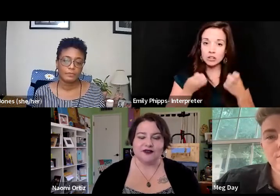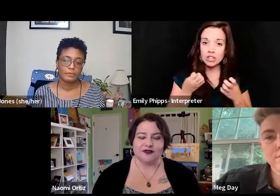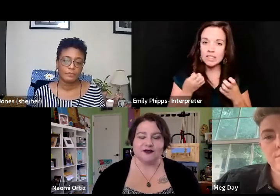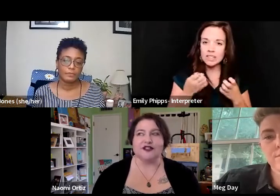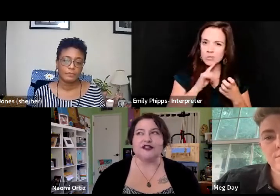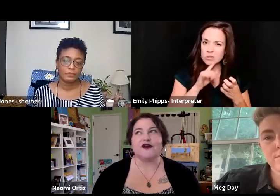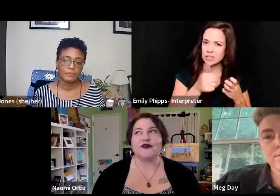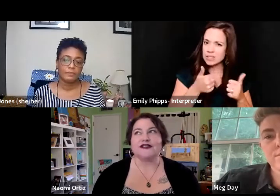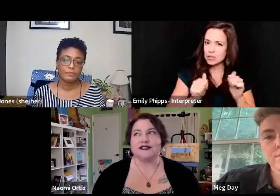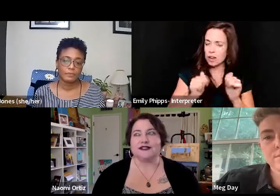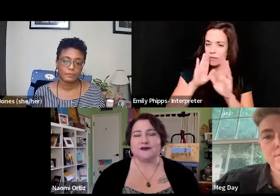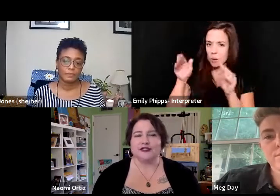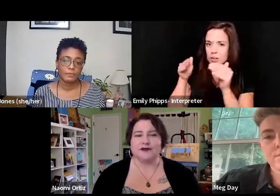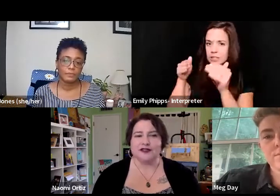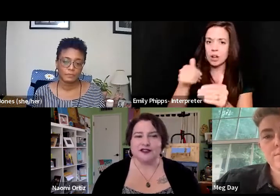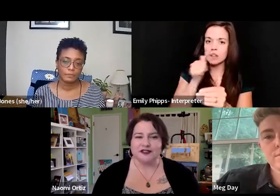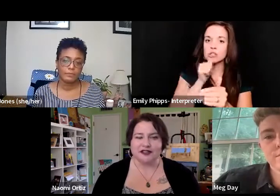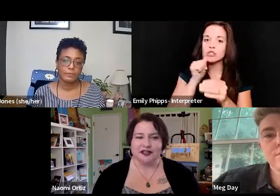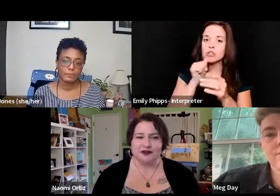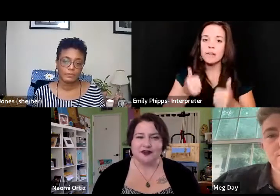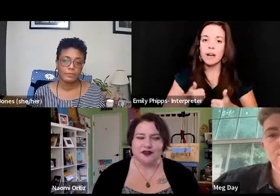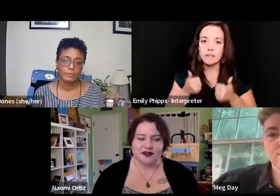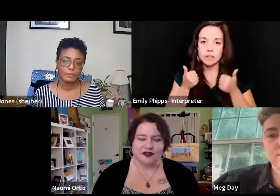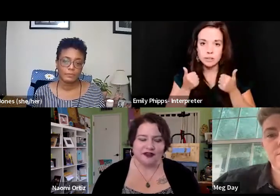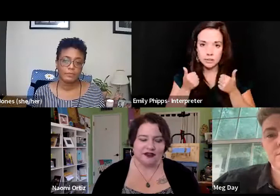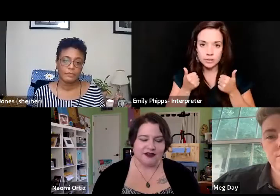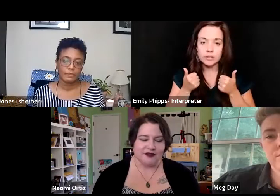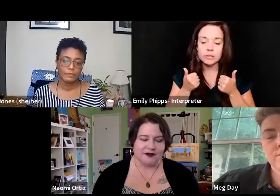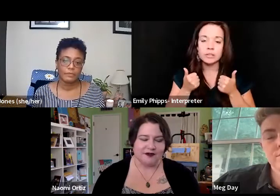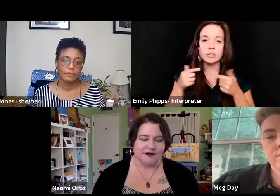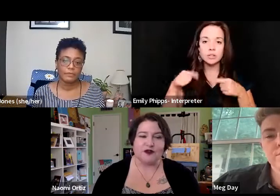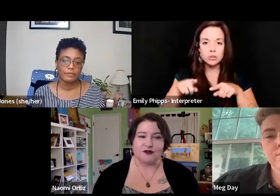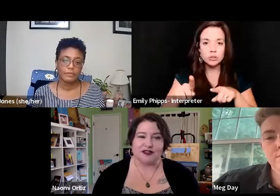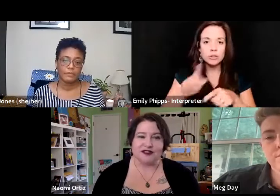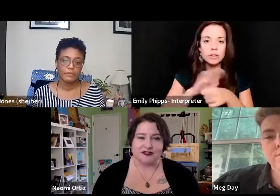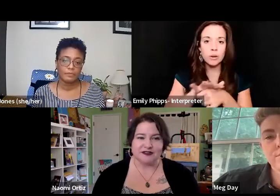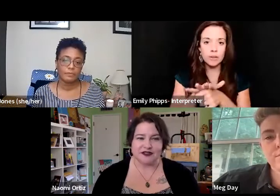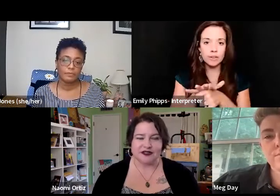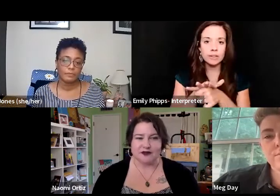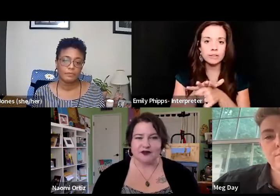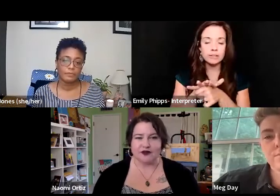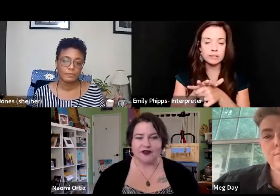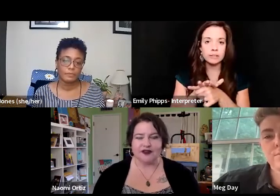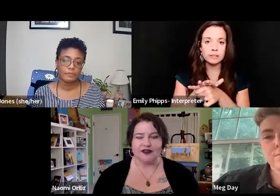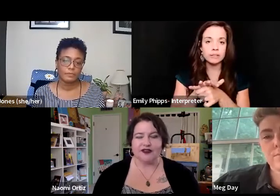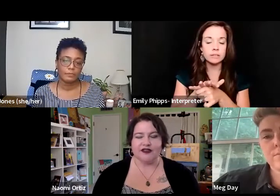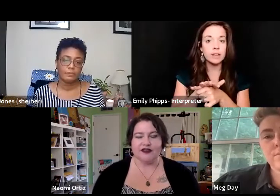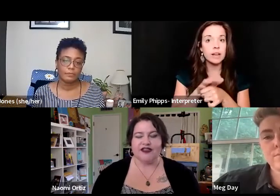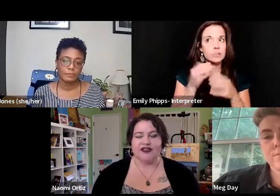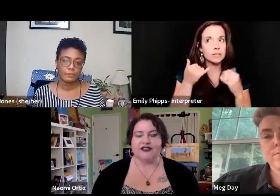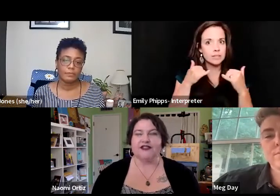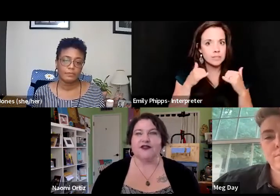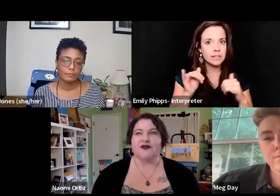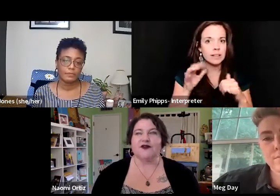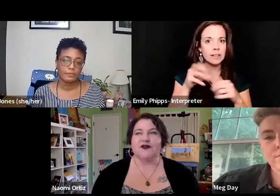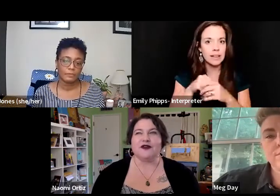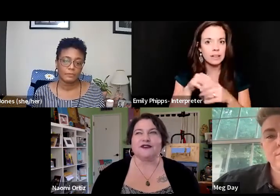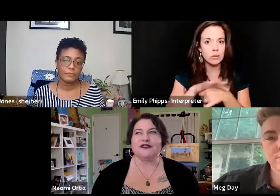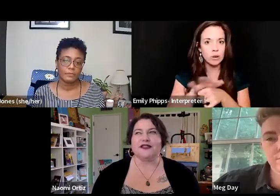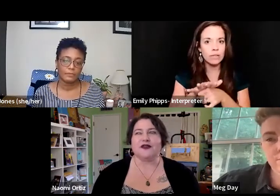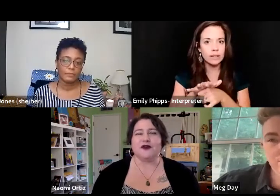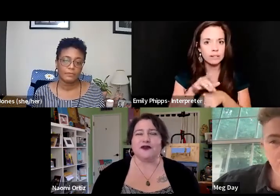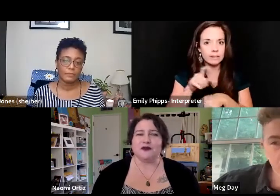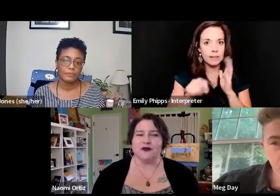survival, which it always is, but especially in this time of COVID, um, which we are still in the time of COVID. And so,